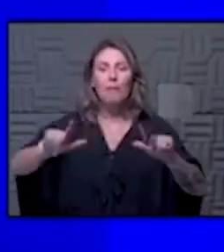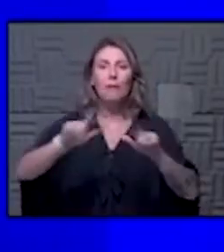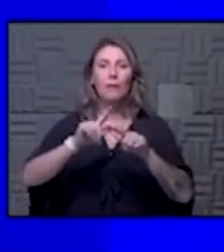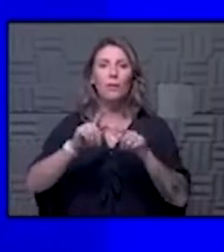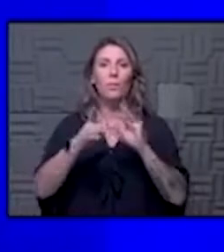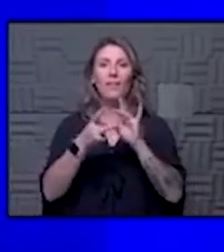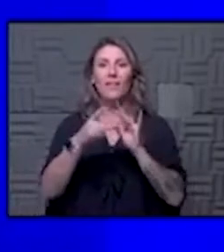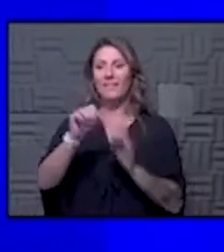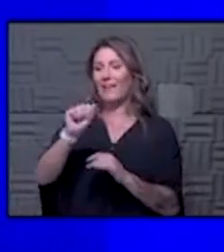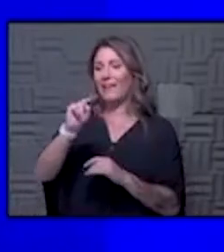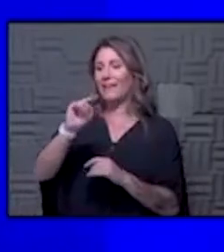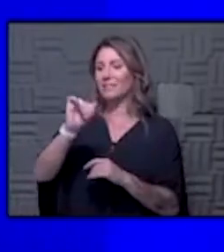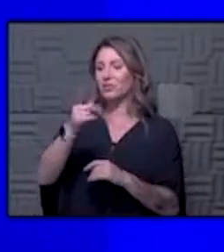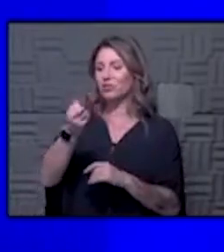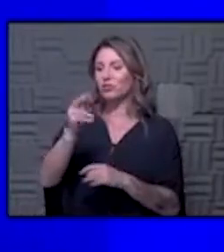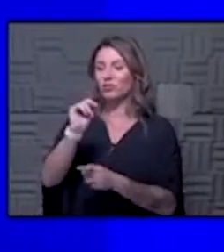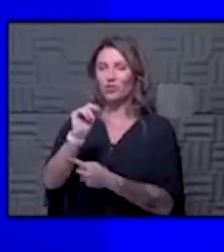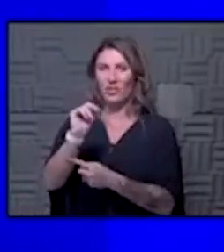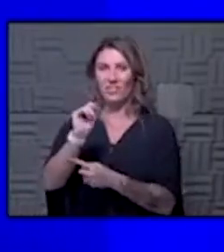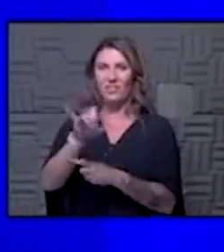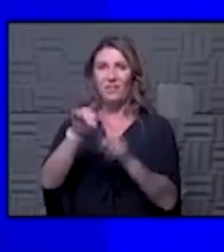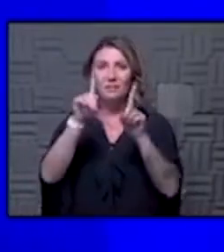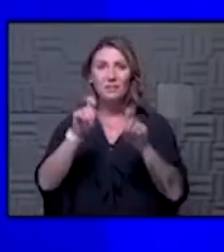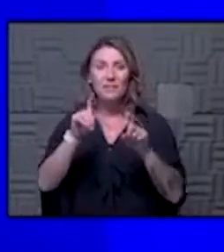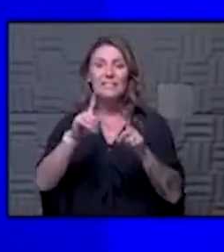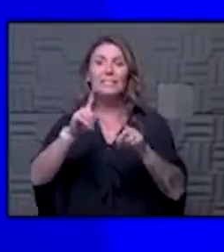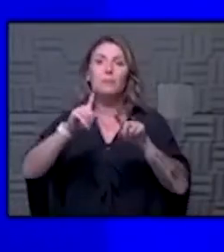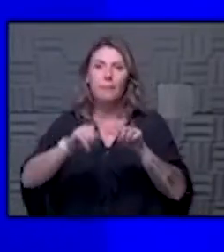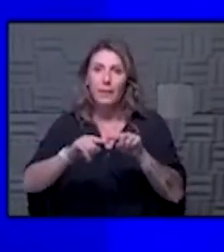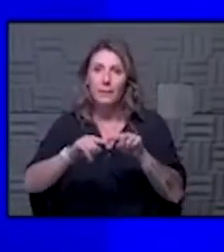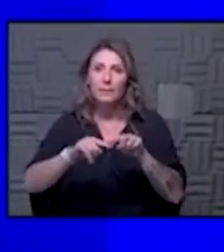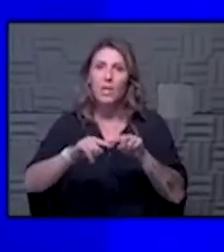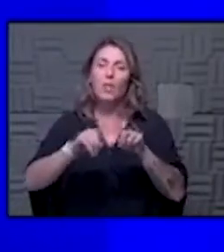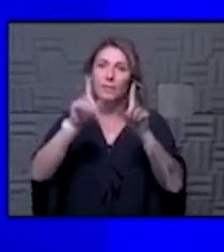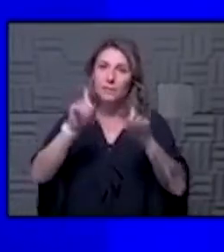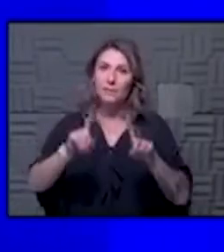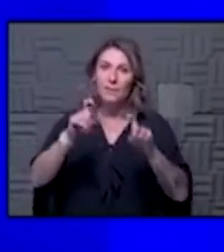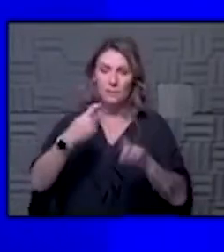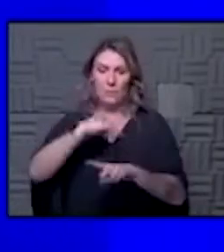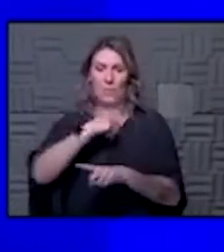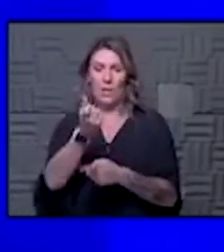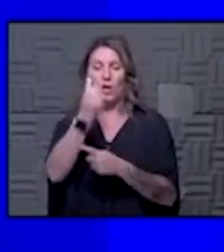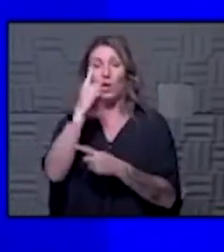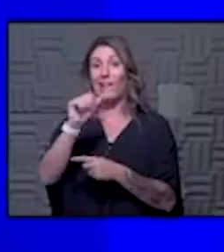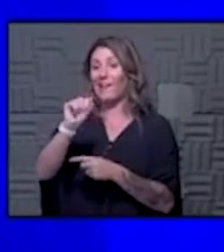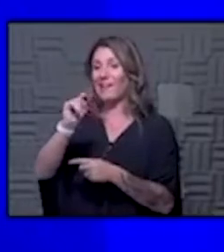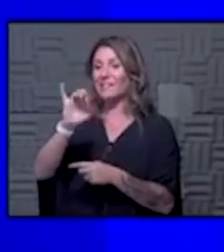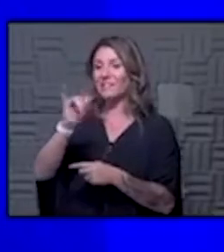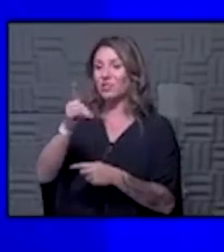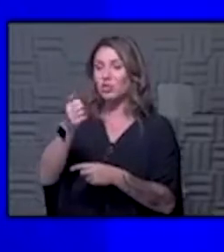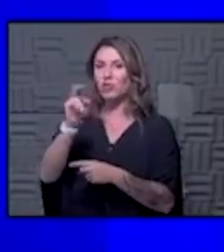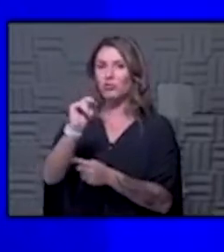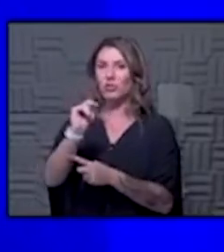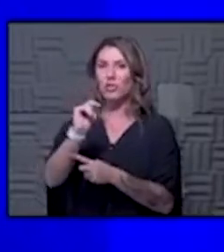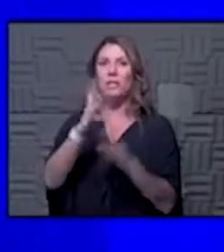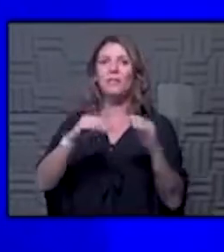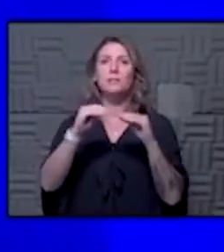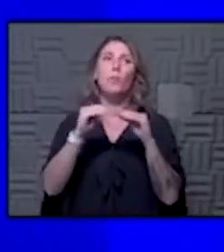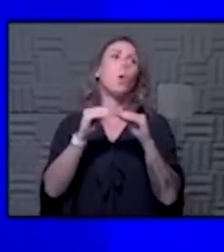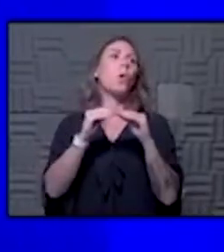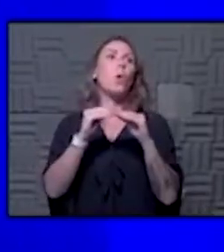test so i think it really depends what test that was we understand that the antigen test will probably have more